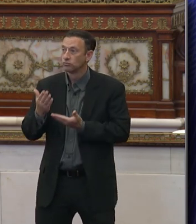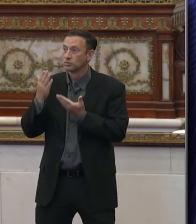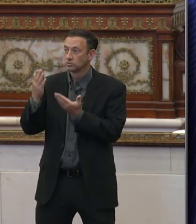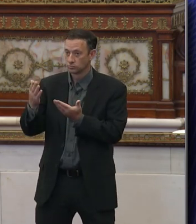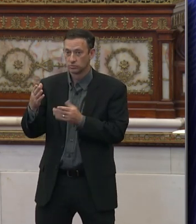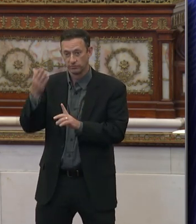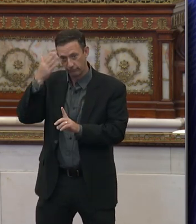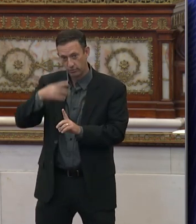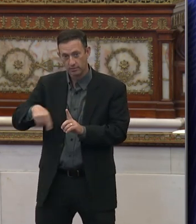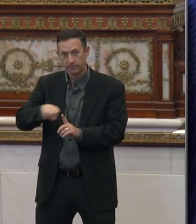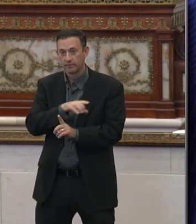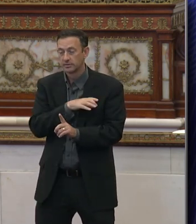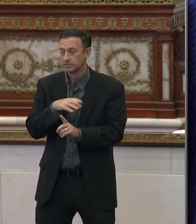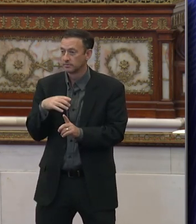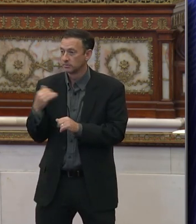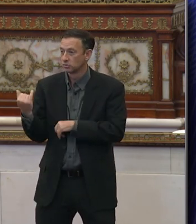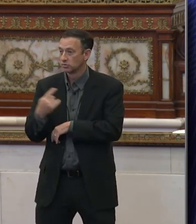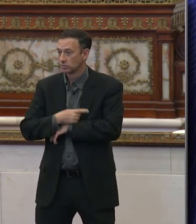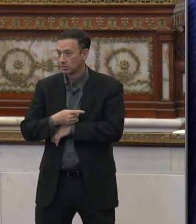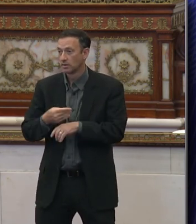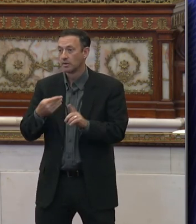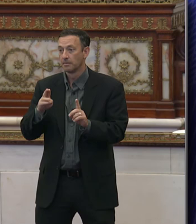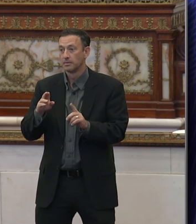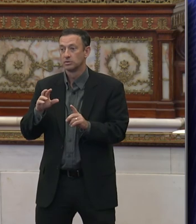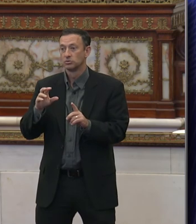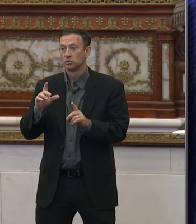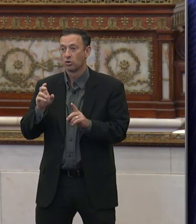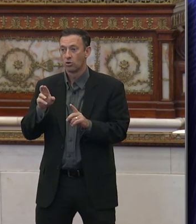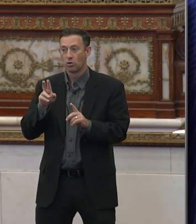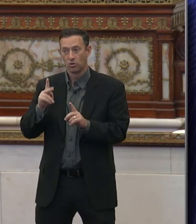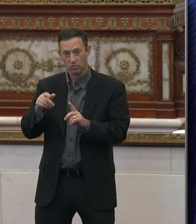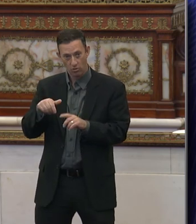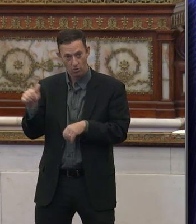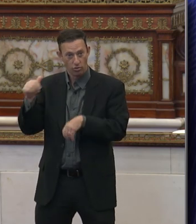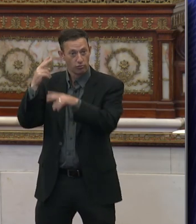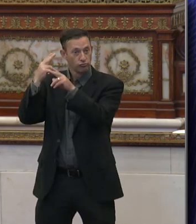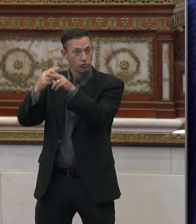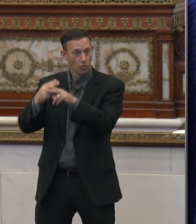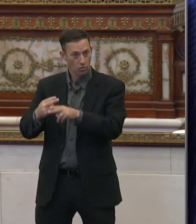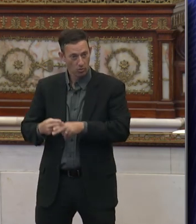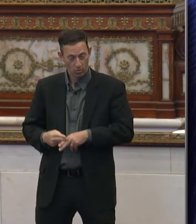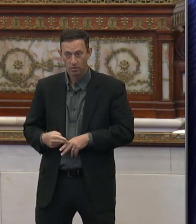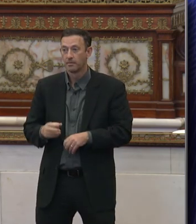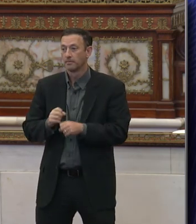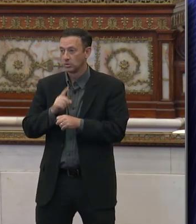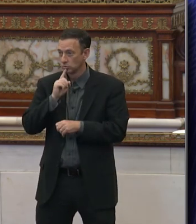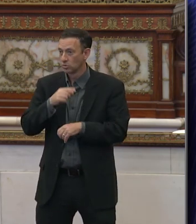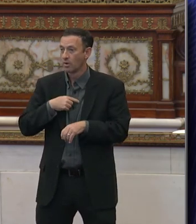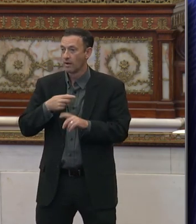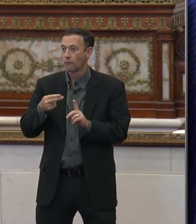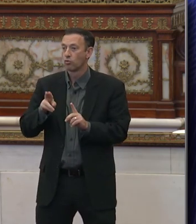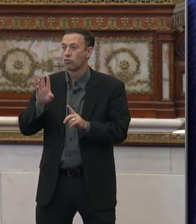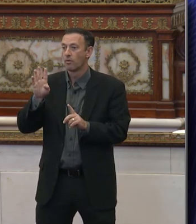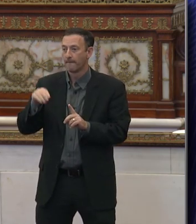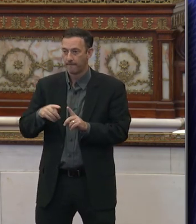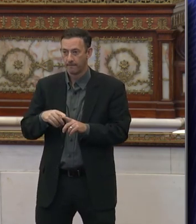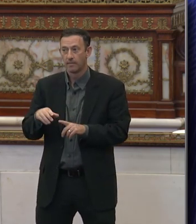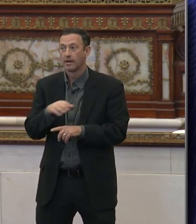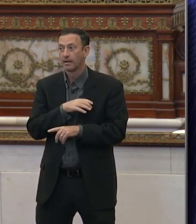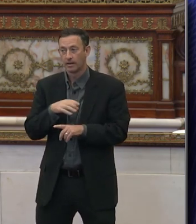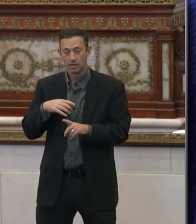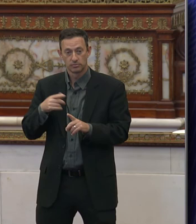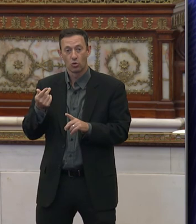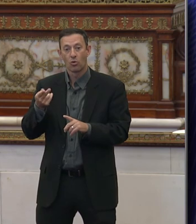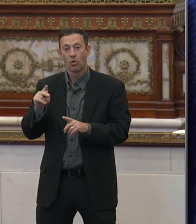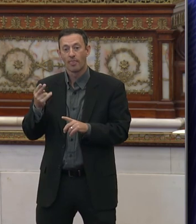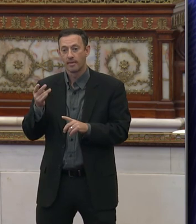today. Mr. Clerk, can we have you do another roll call to establish a form? Councilmember Gauthier.